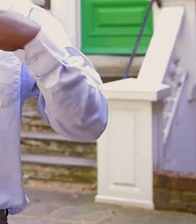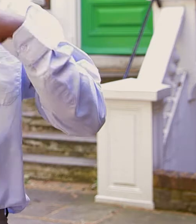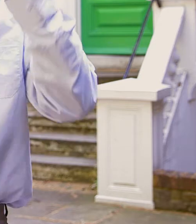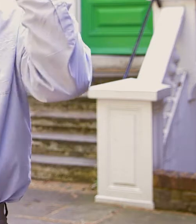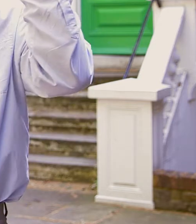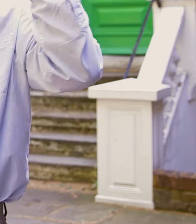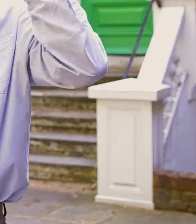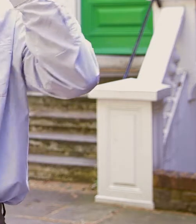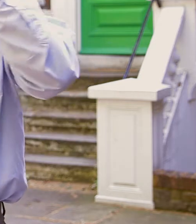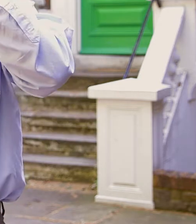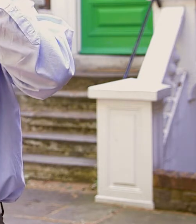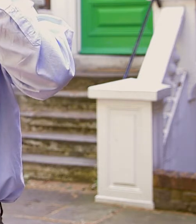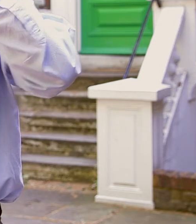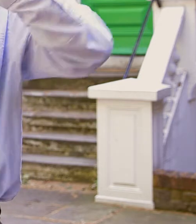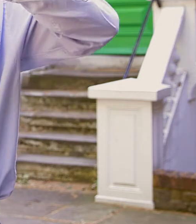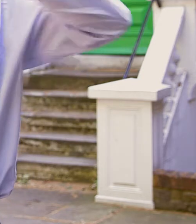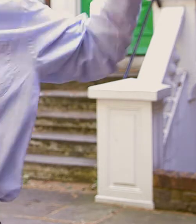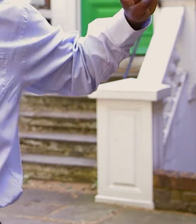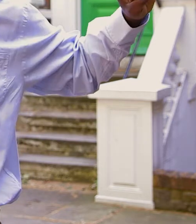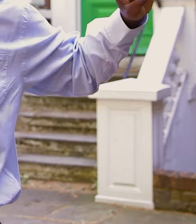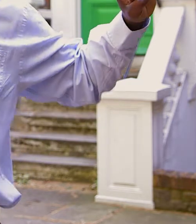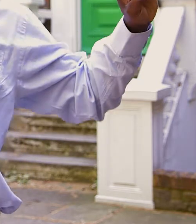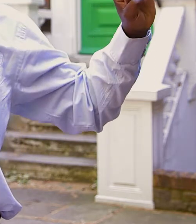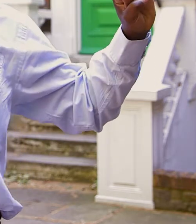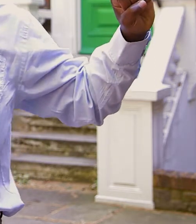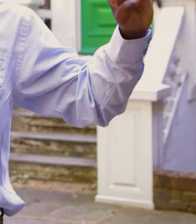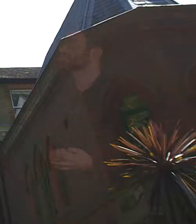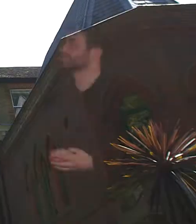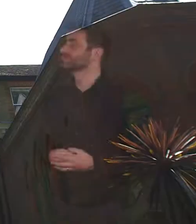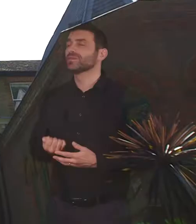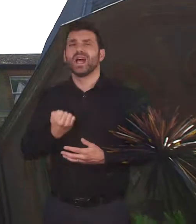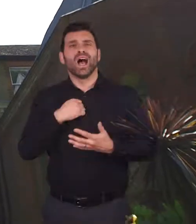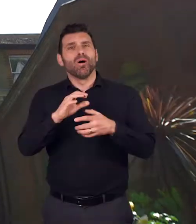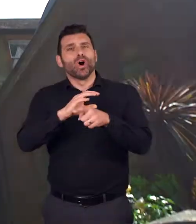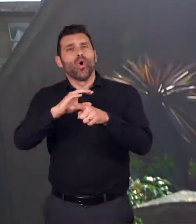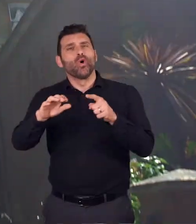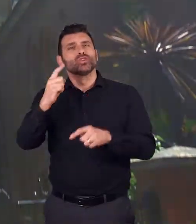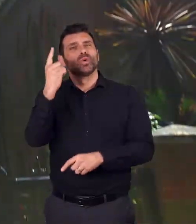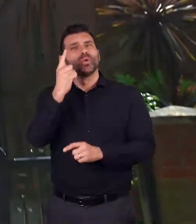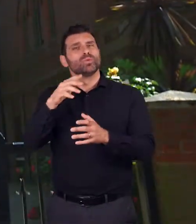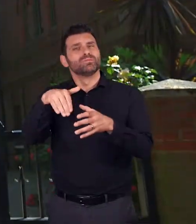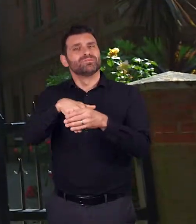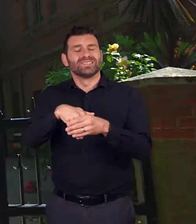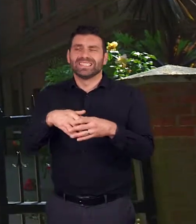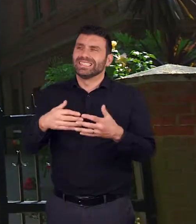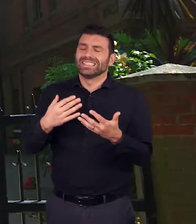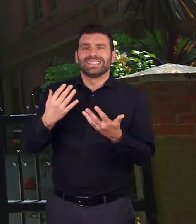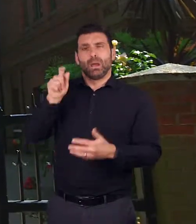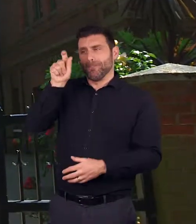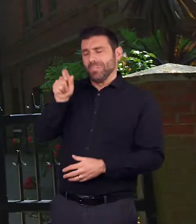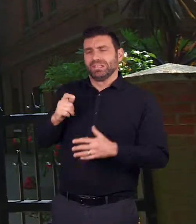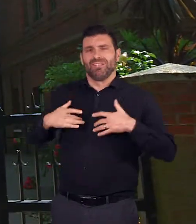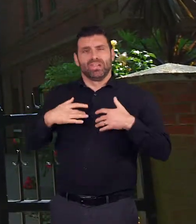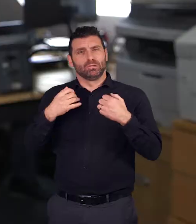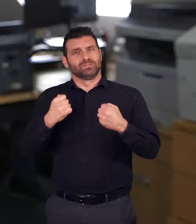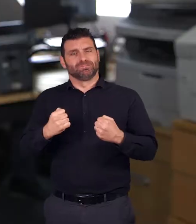it's exceeded my expectations I feel like a window has been opened for me a typical uprising is somebody who is really